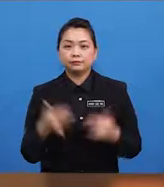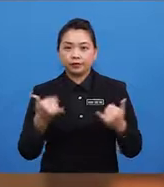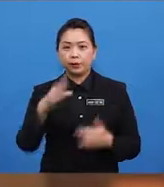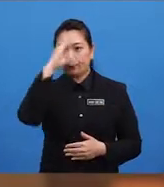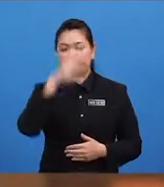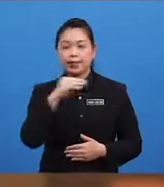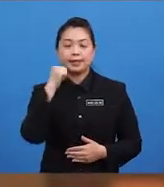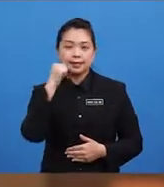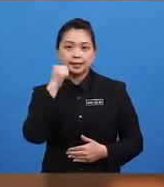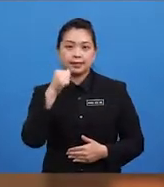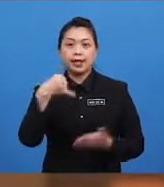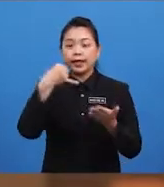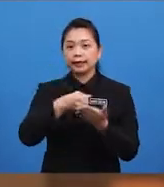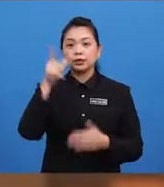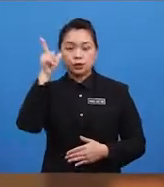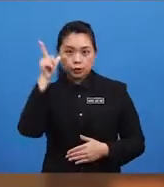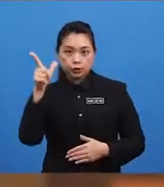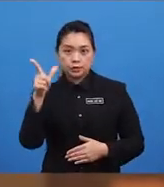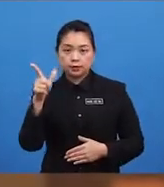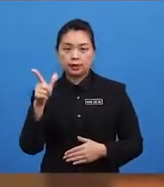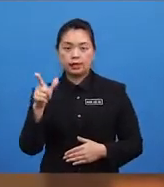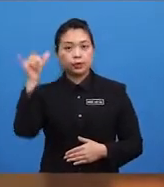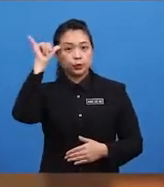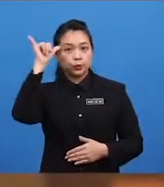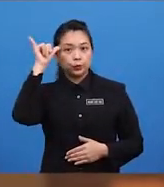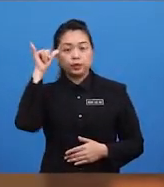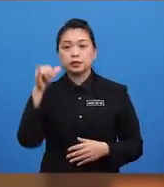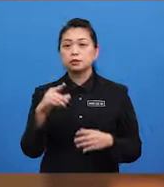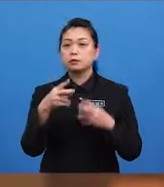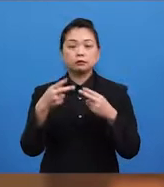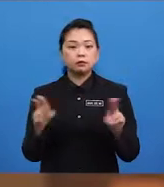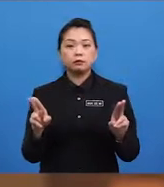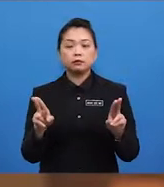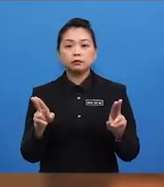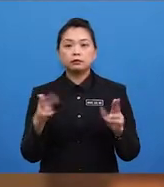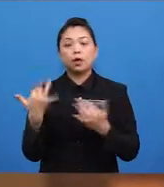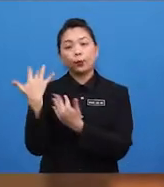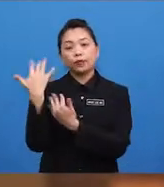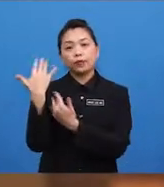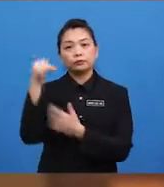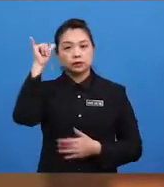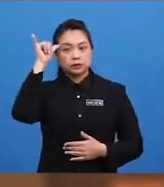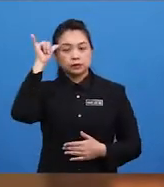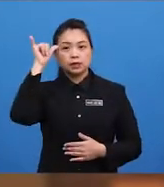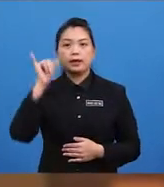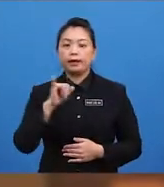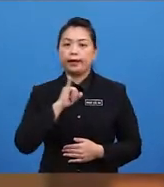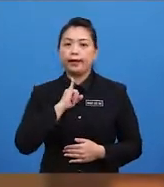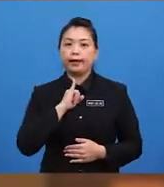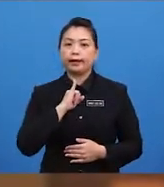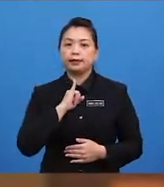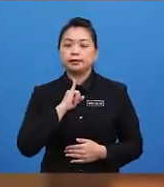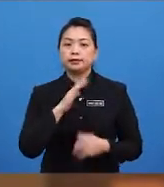girls, it looks like Yolo is gone. While waiting for Yolo to return, I shall share